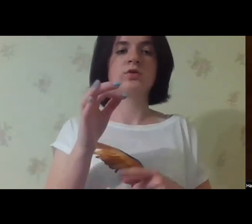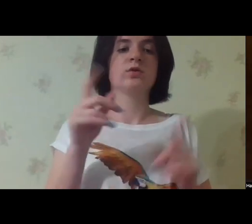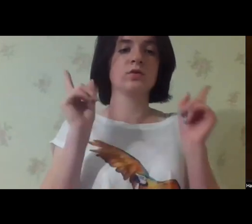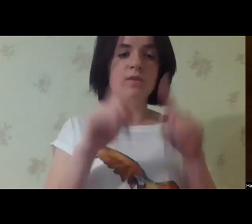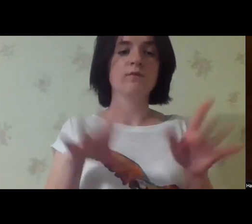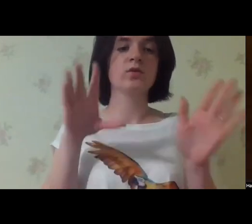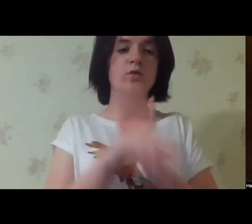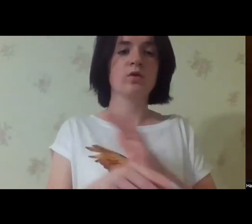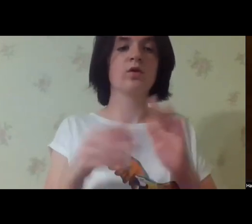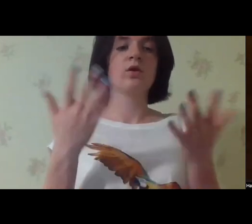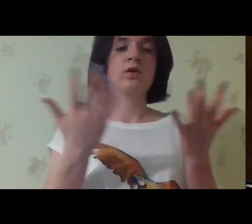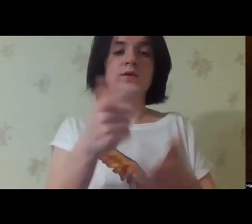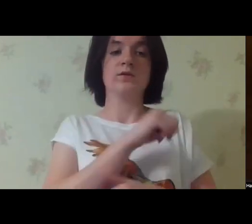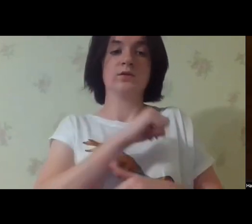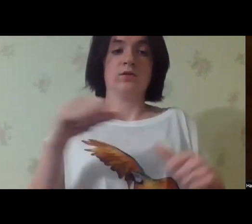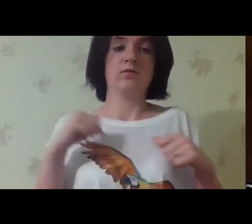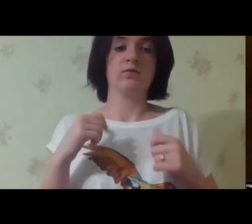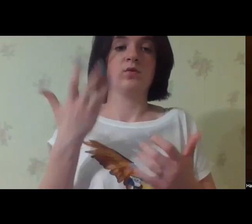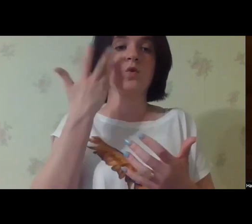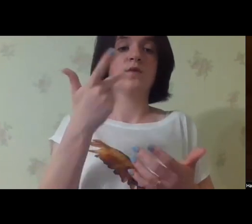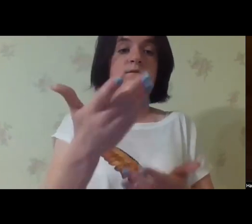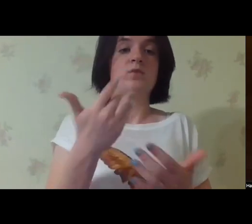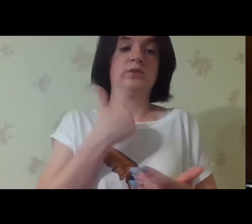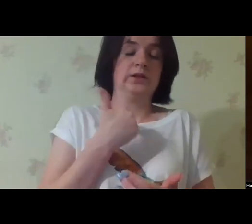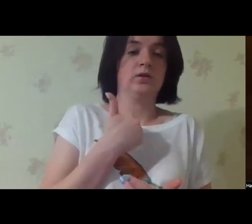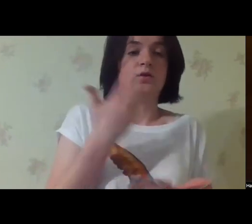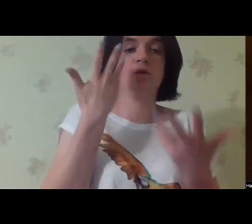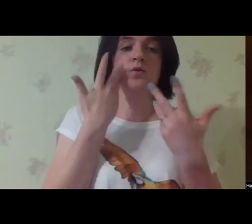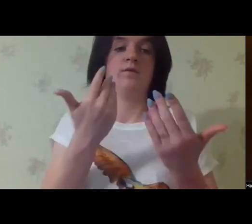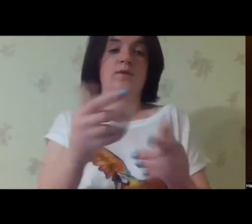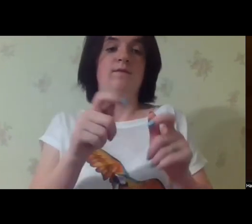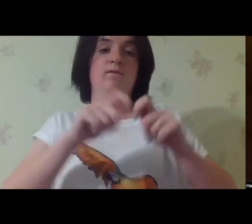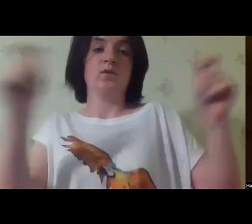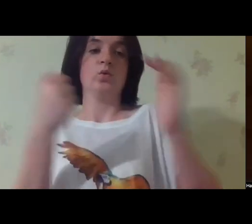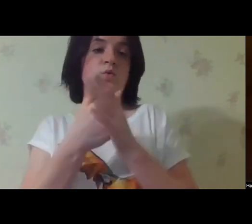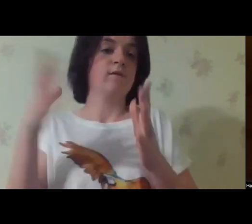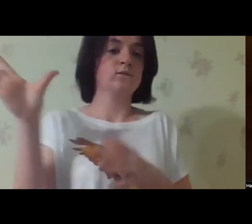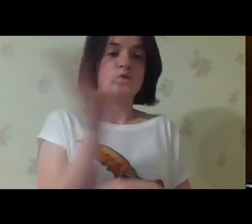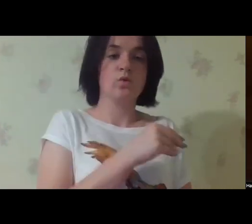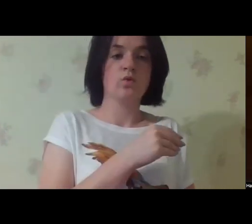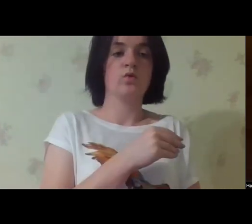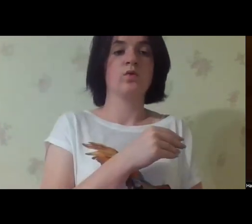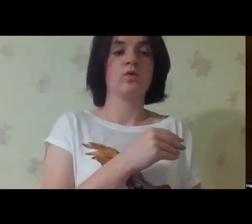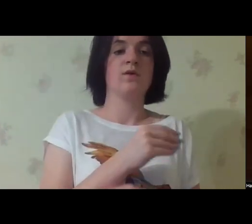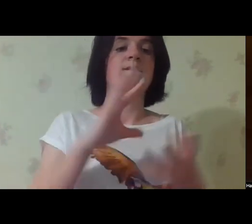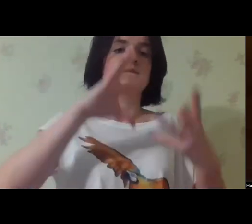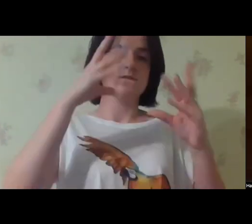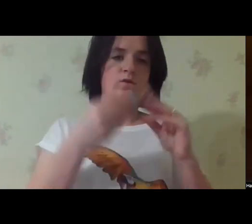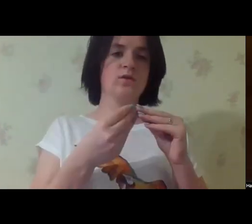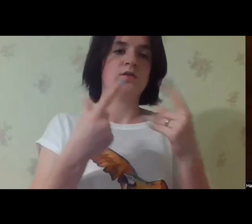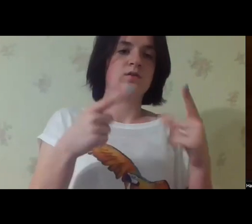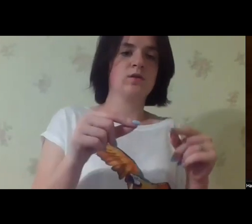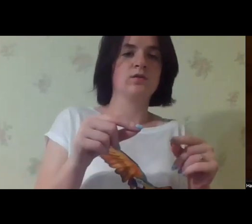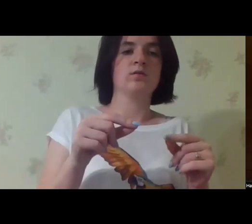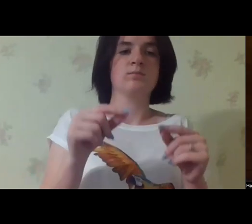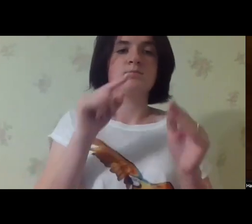very good to say that this topic is stigmatized even when you yourself, you seem like you are open to